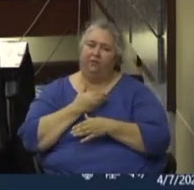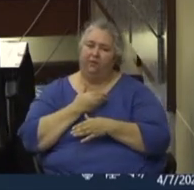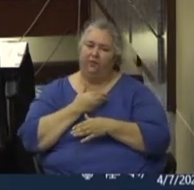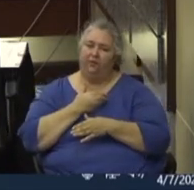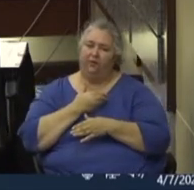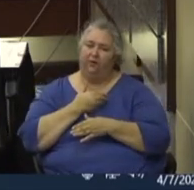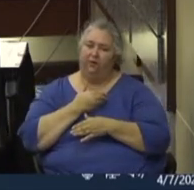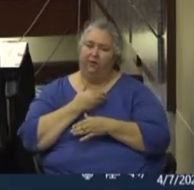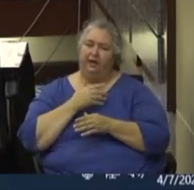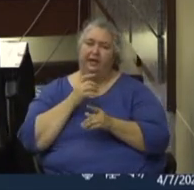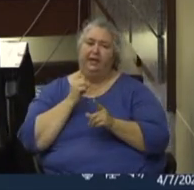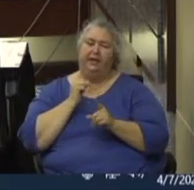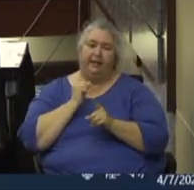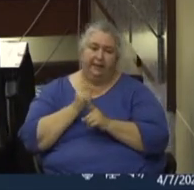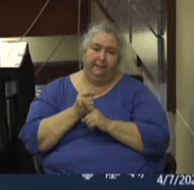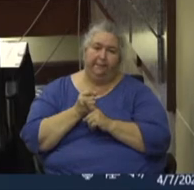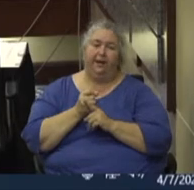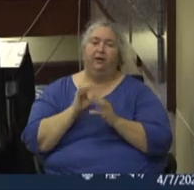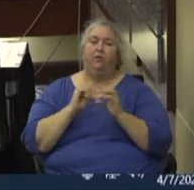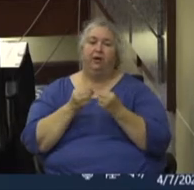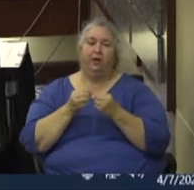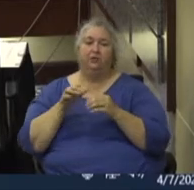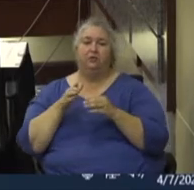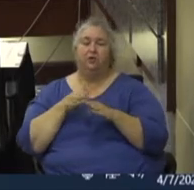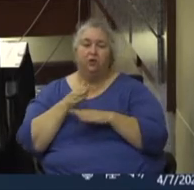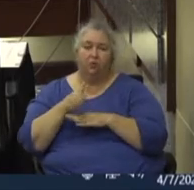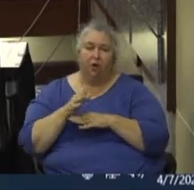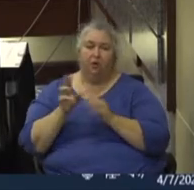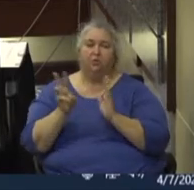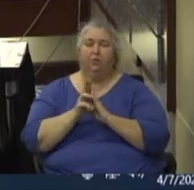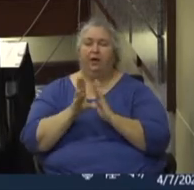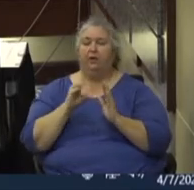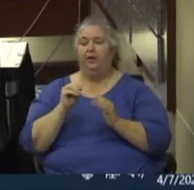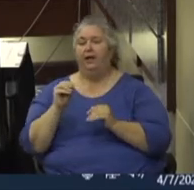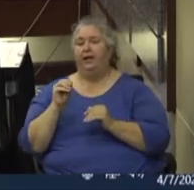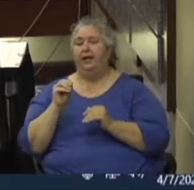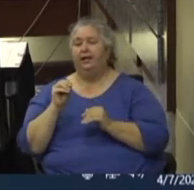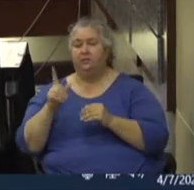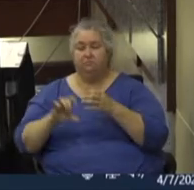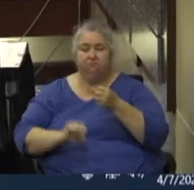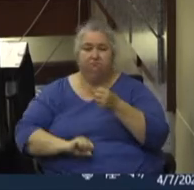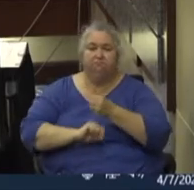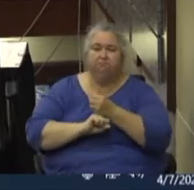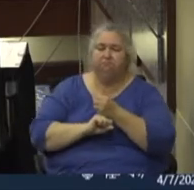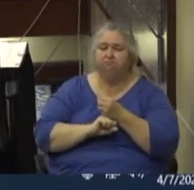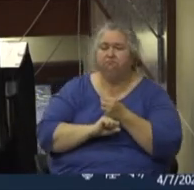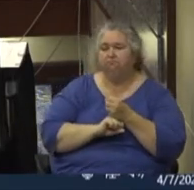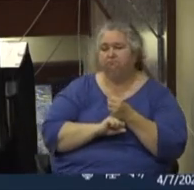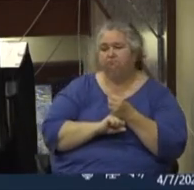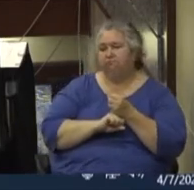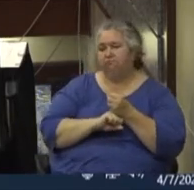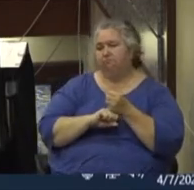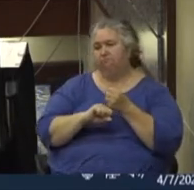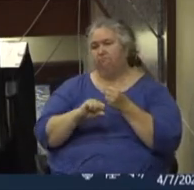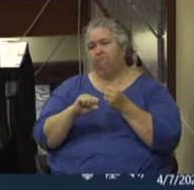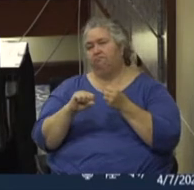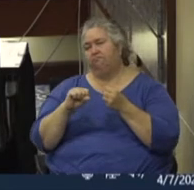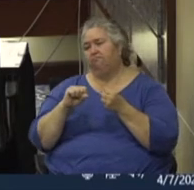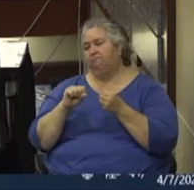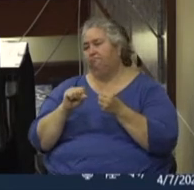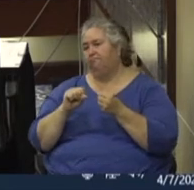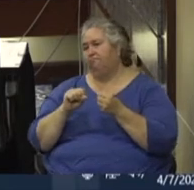impact organization, Prosper Waco. And the backbone organization for that, that, that, serves as support was